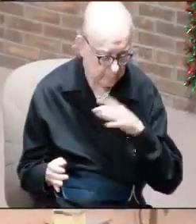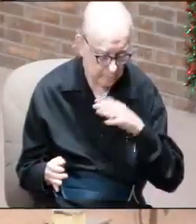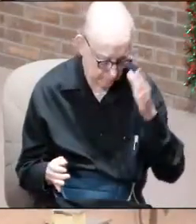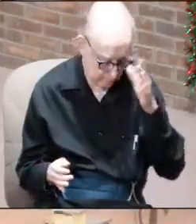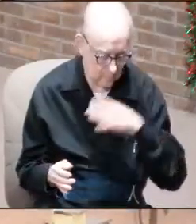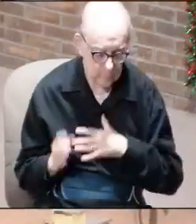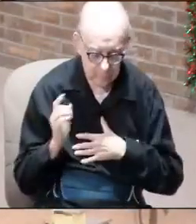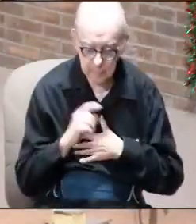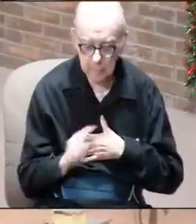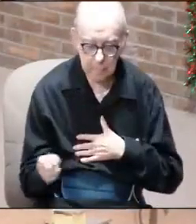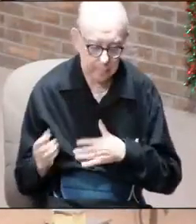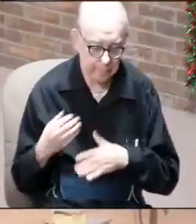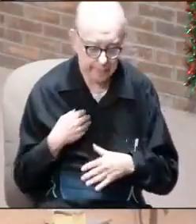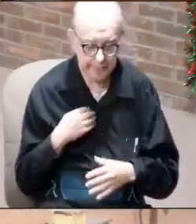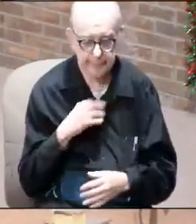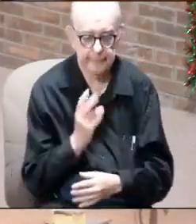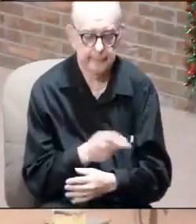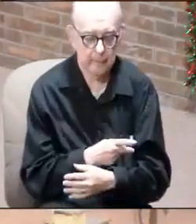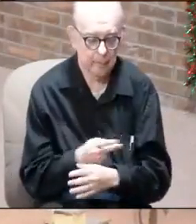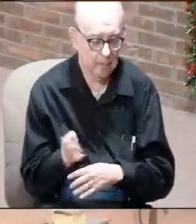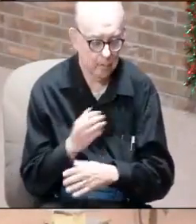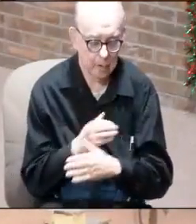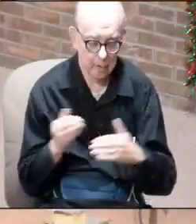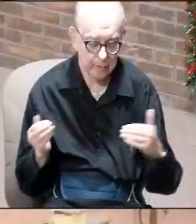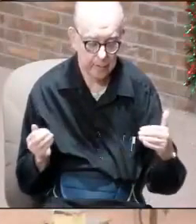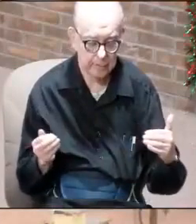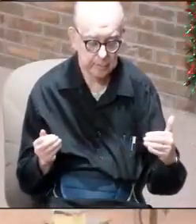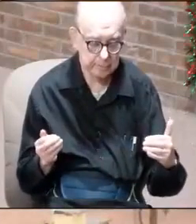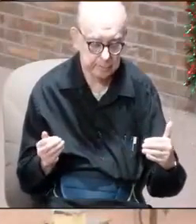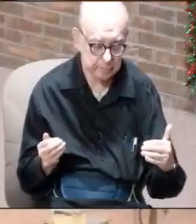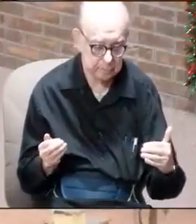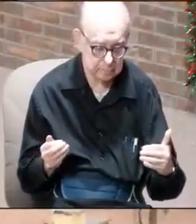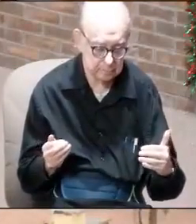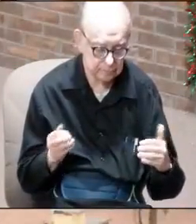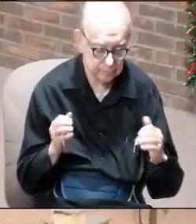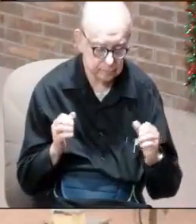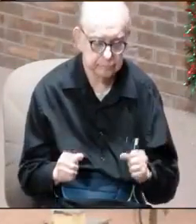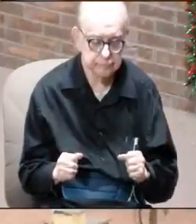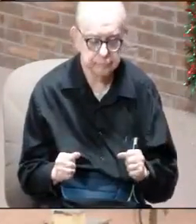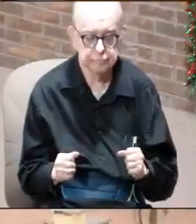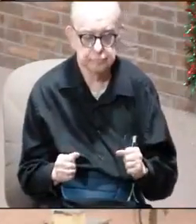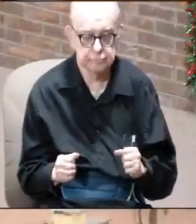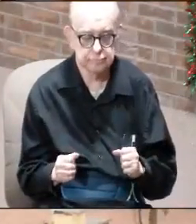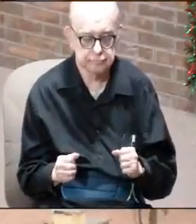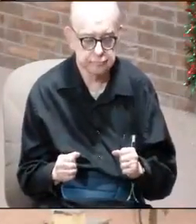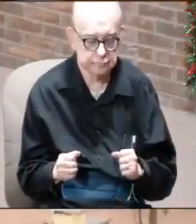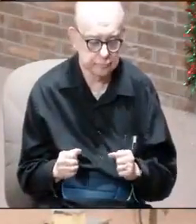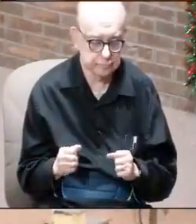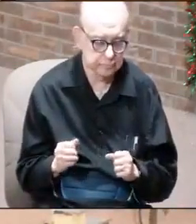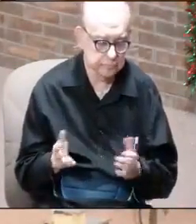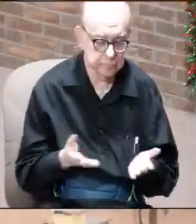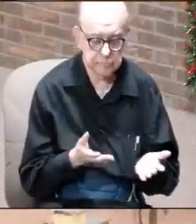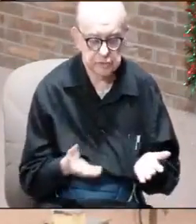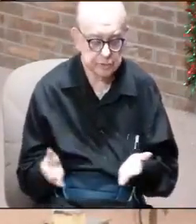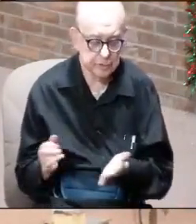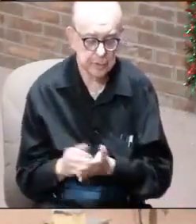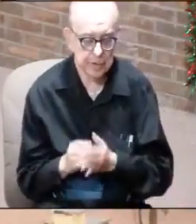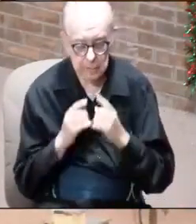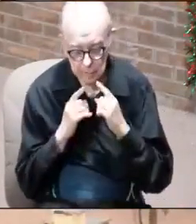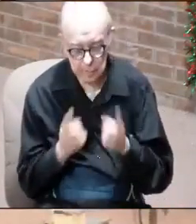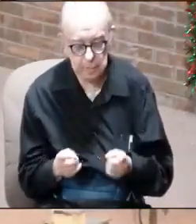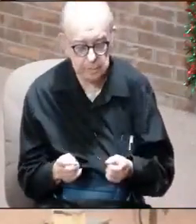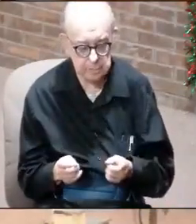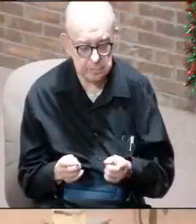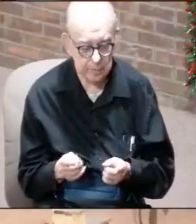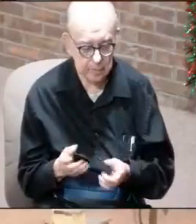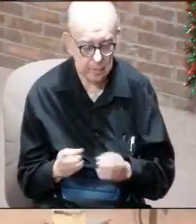gentlemen, they have got all of the power of heaven to be able to carry out that order. And